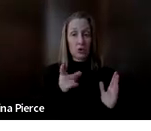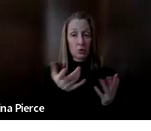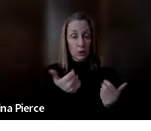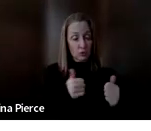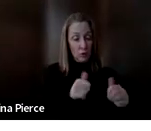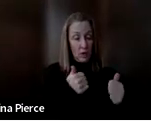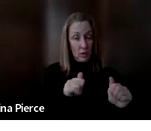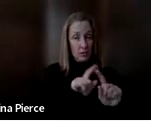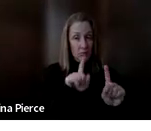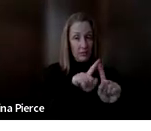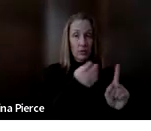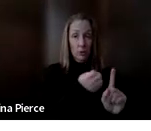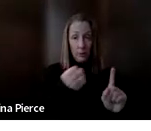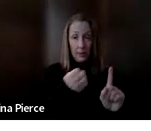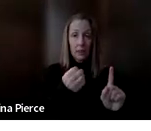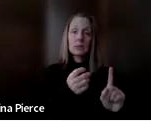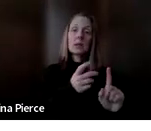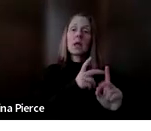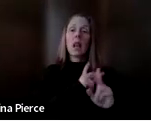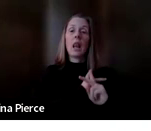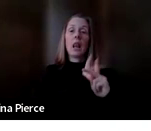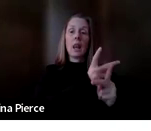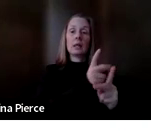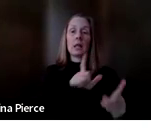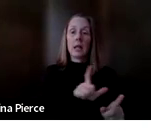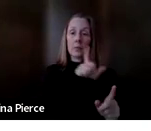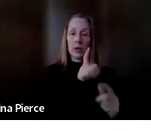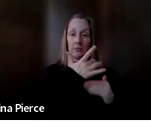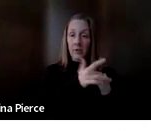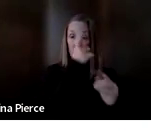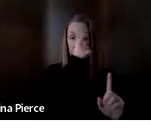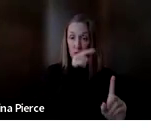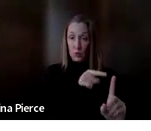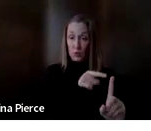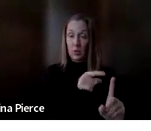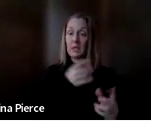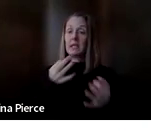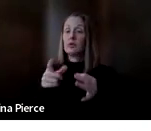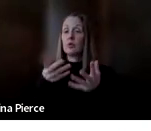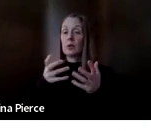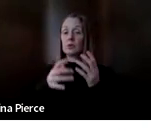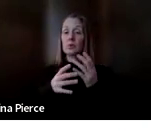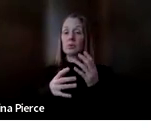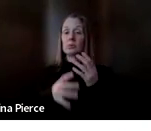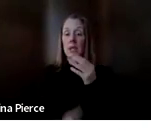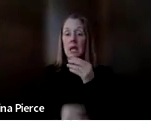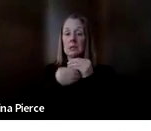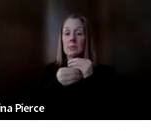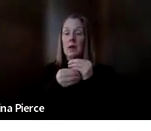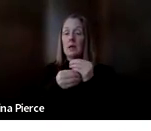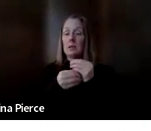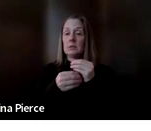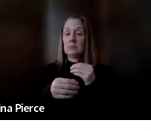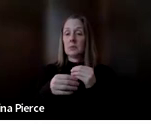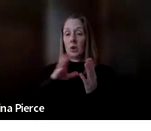our lending library is available to you. If you want to expand your learning via online modules,